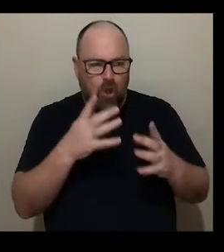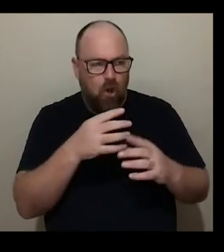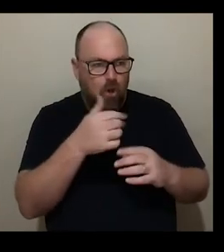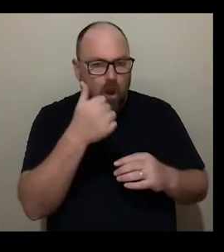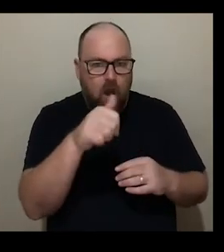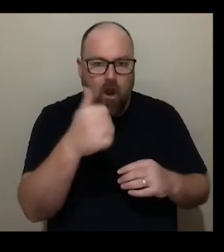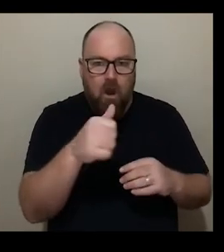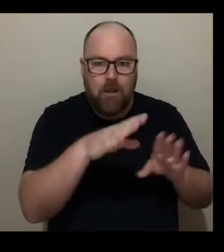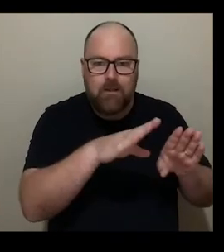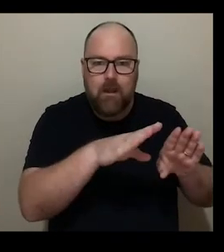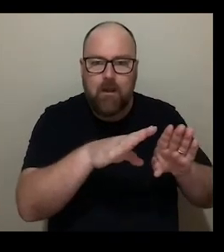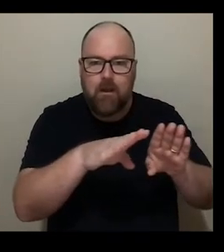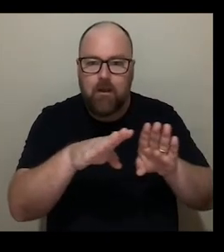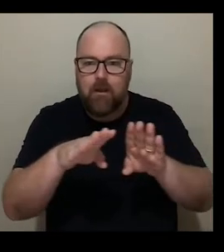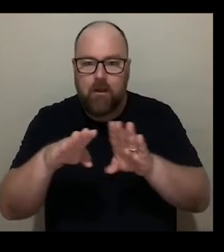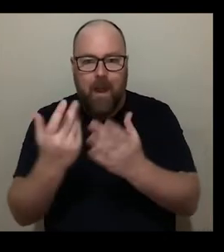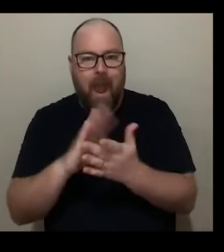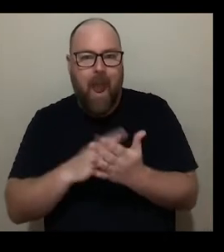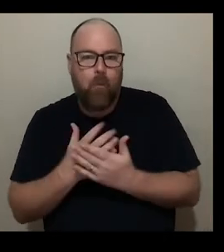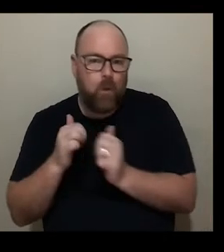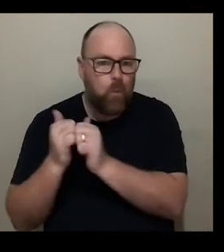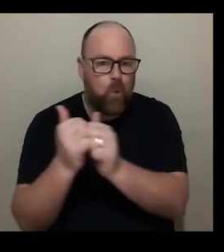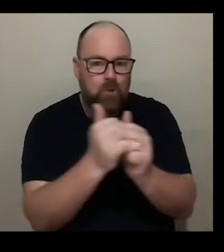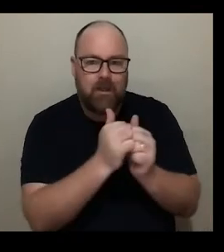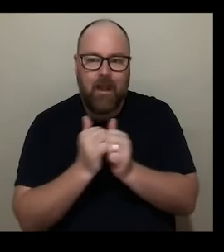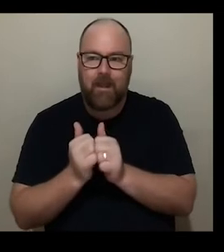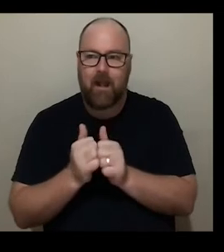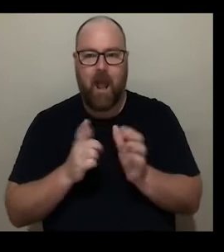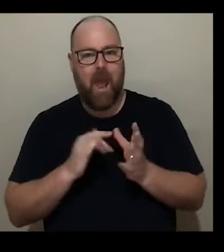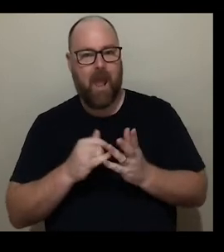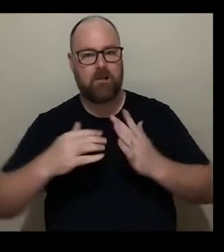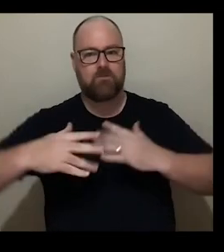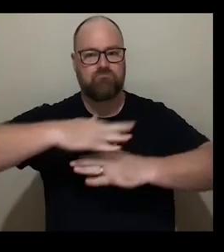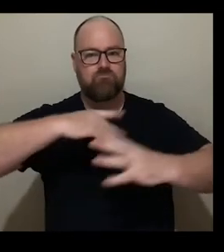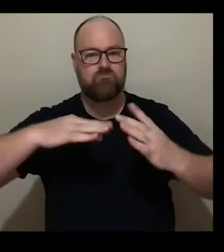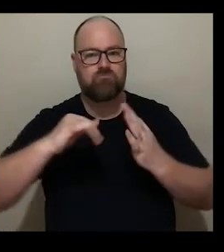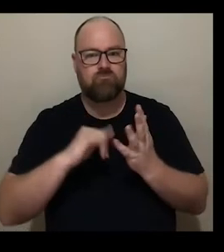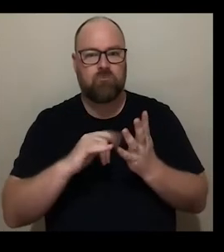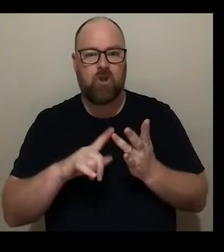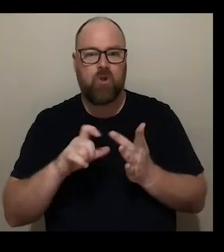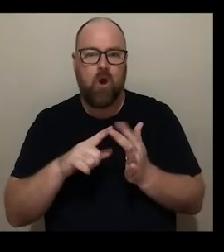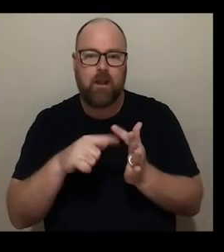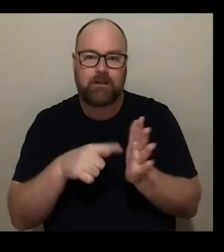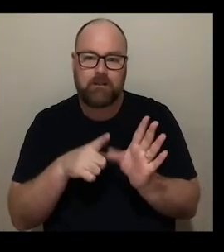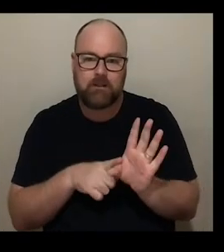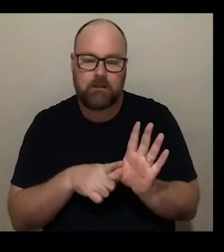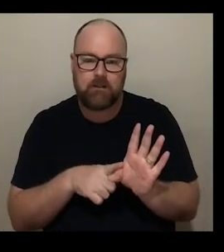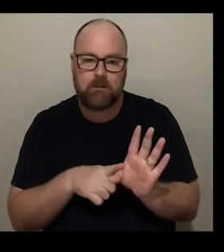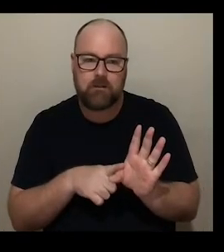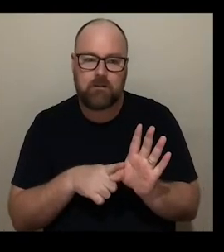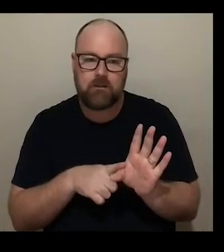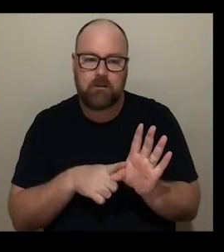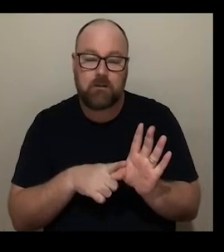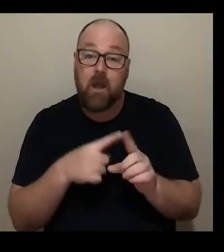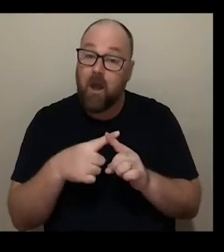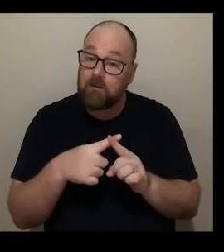as a society and so that's become a really key point of what I do and I tend to